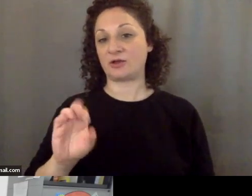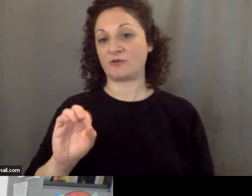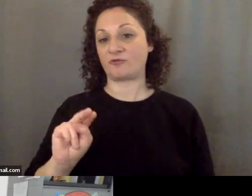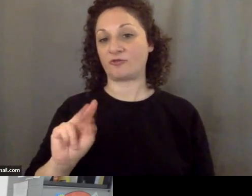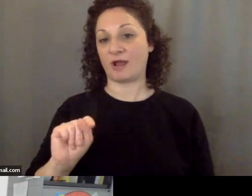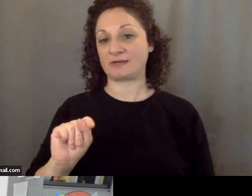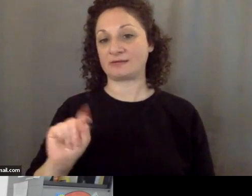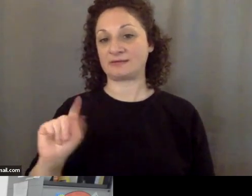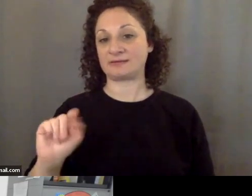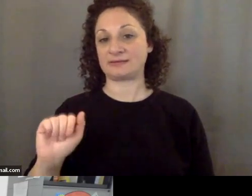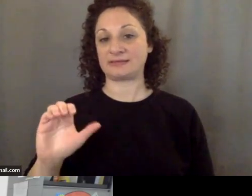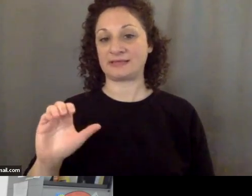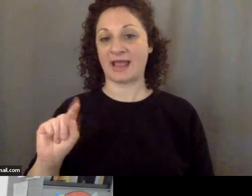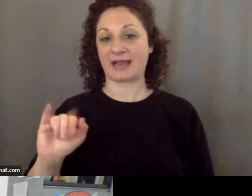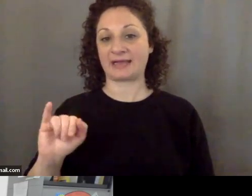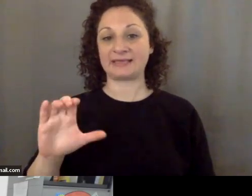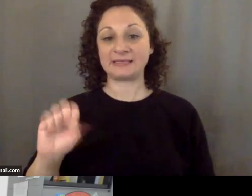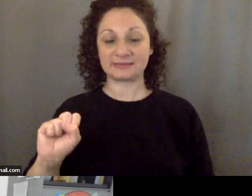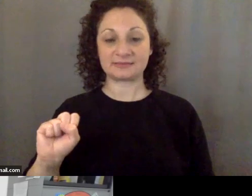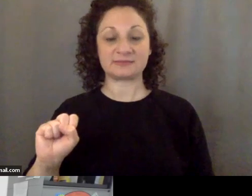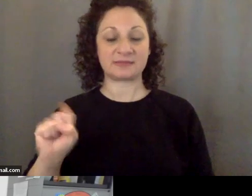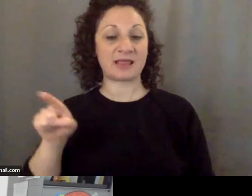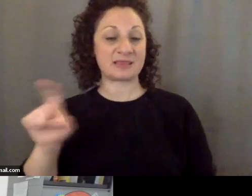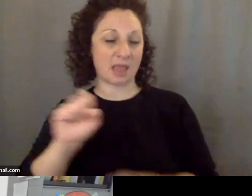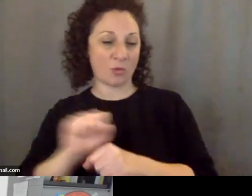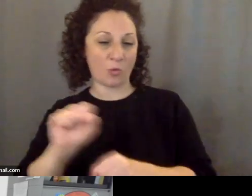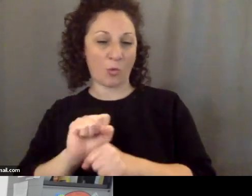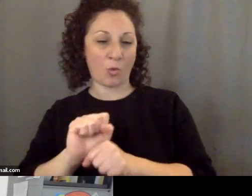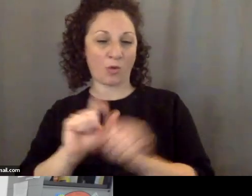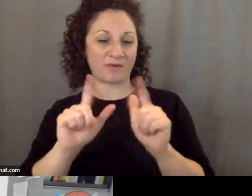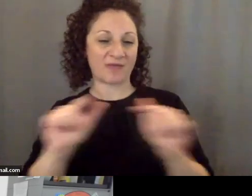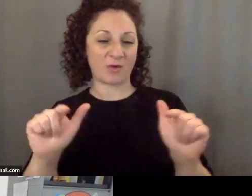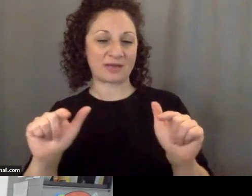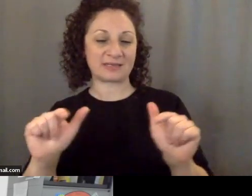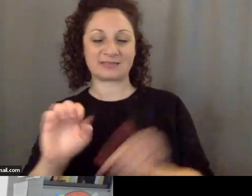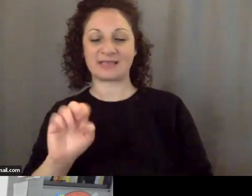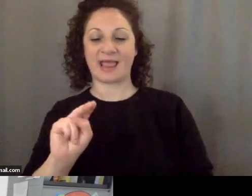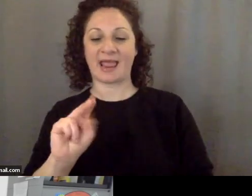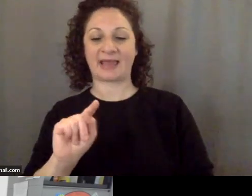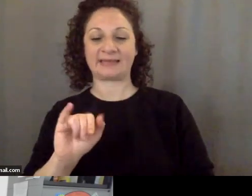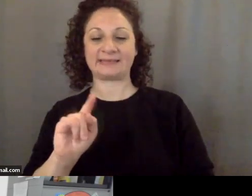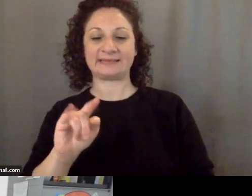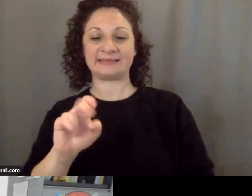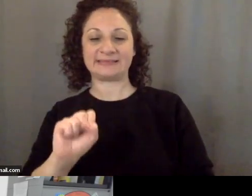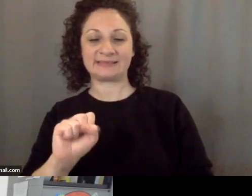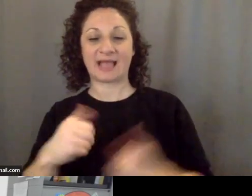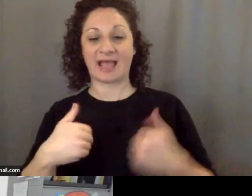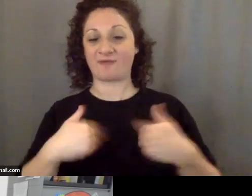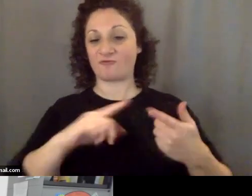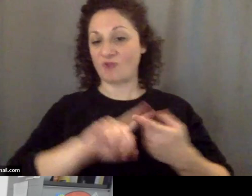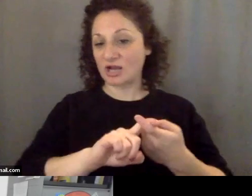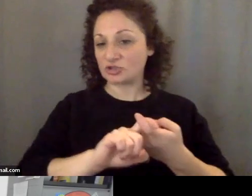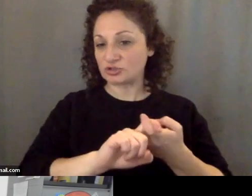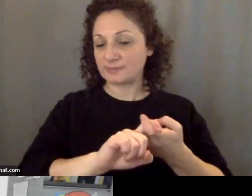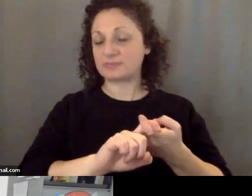work through various entities. There are friendship associations. There are work through the